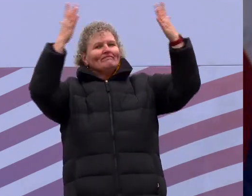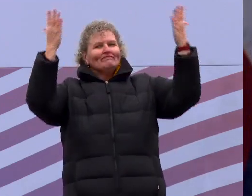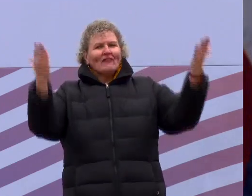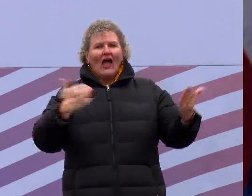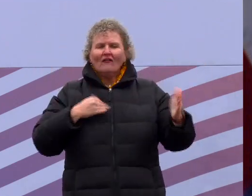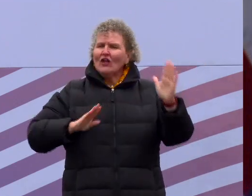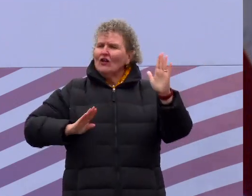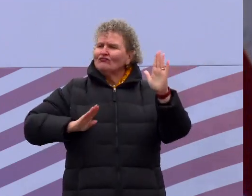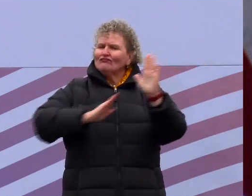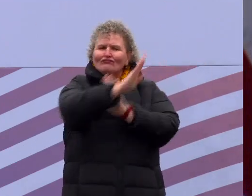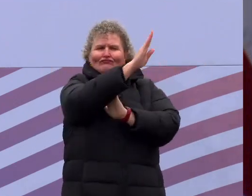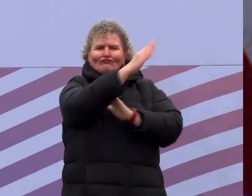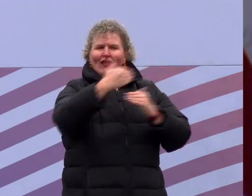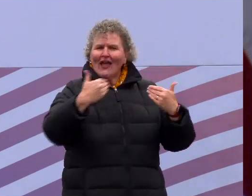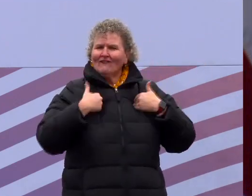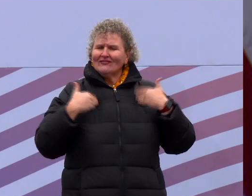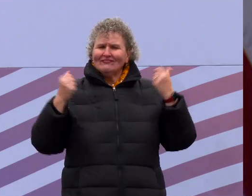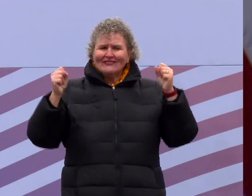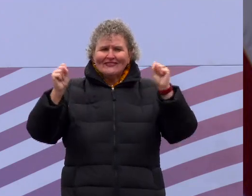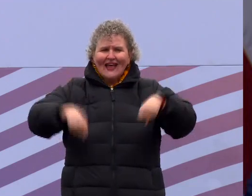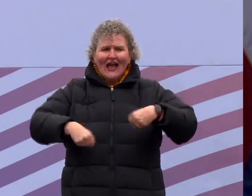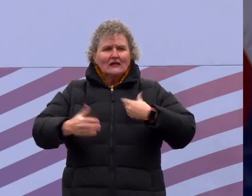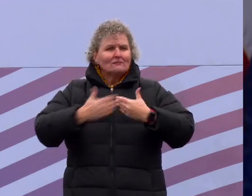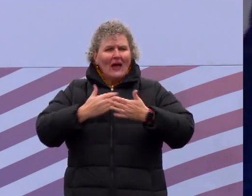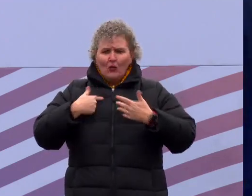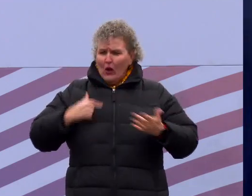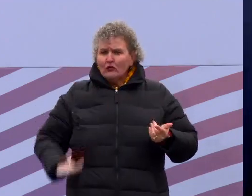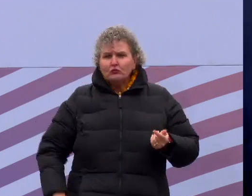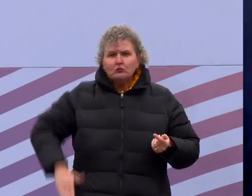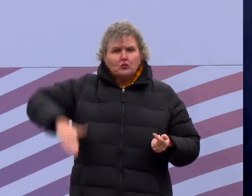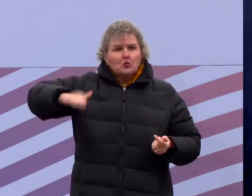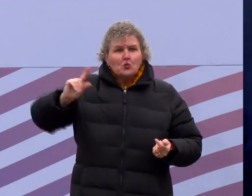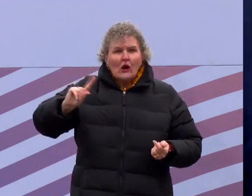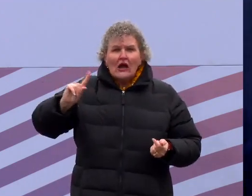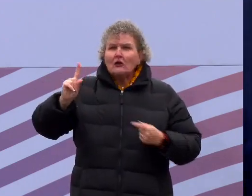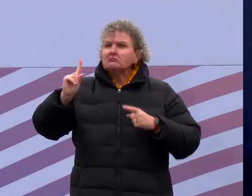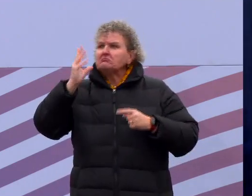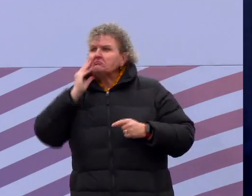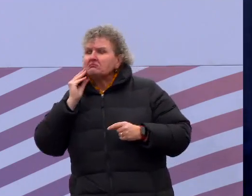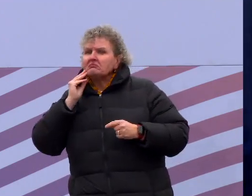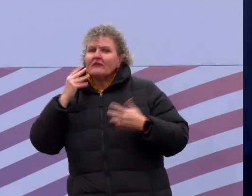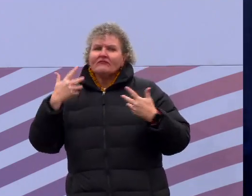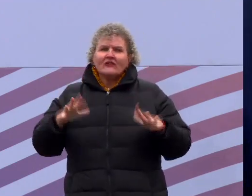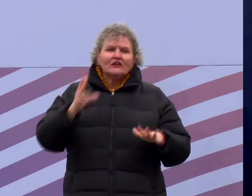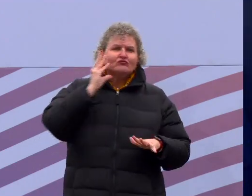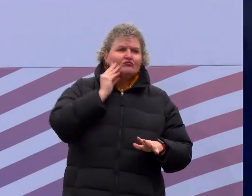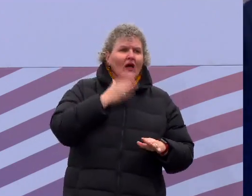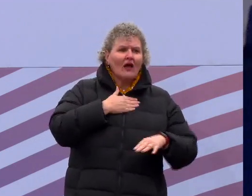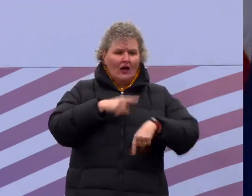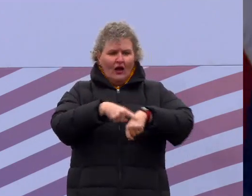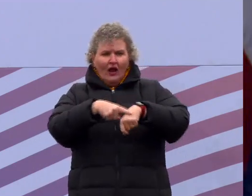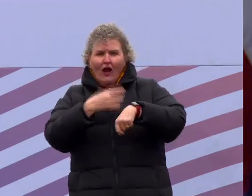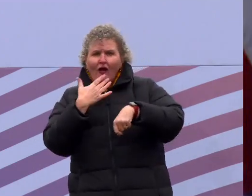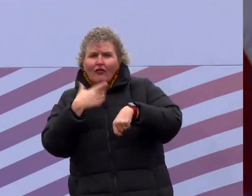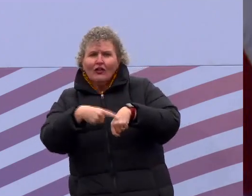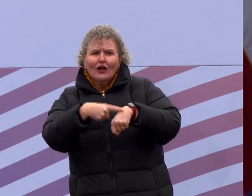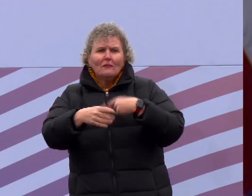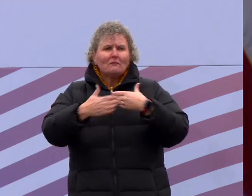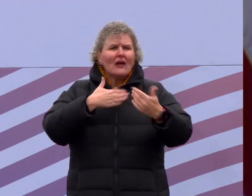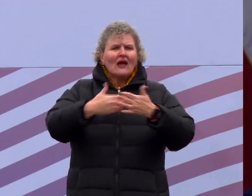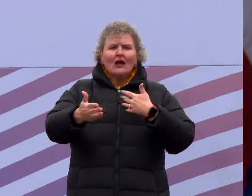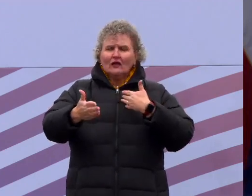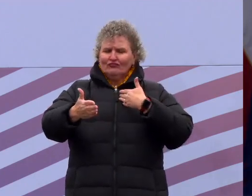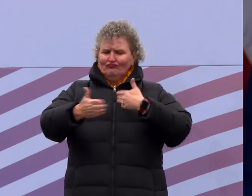That no matter how you grew up, no matter where you come from or what you look like, this Commonwealth will always be a place